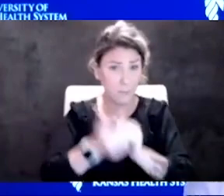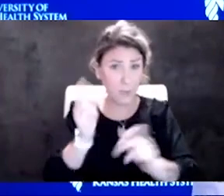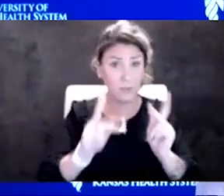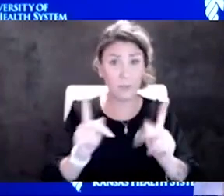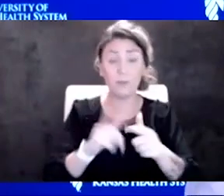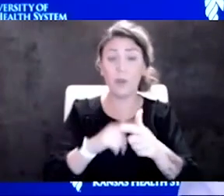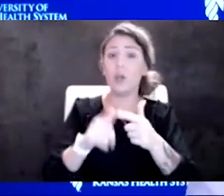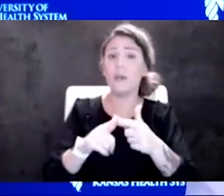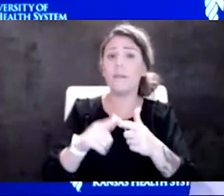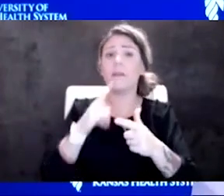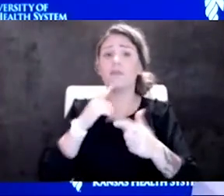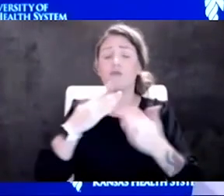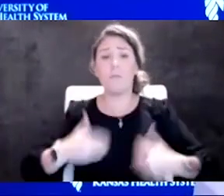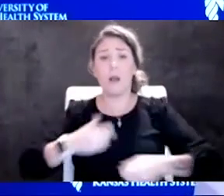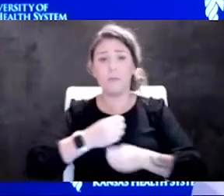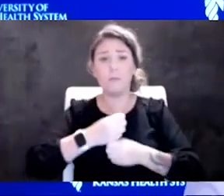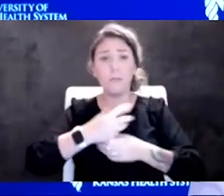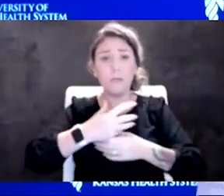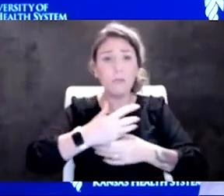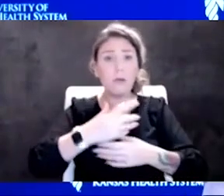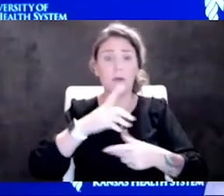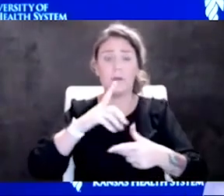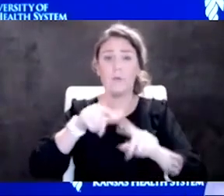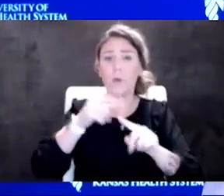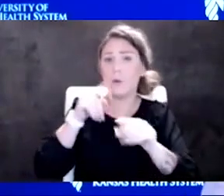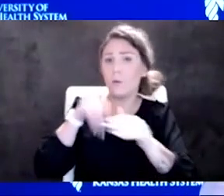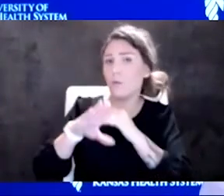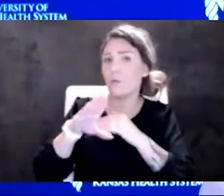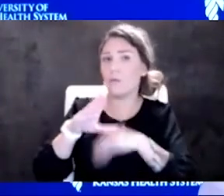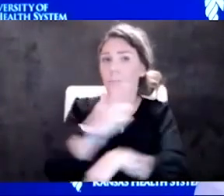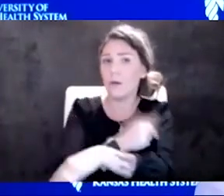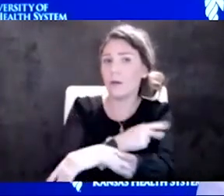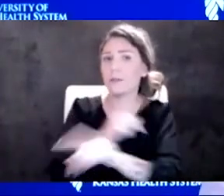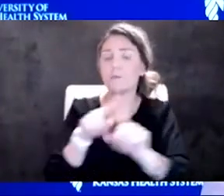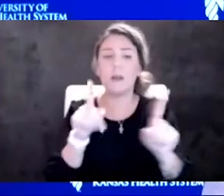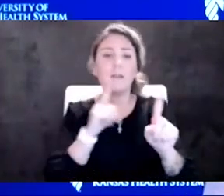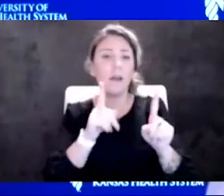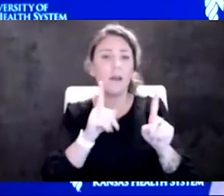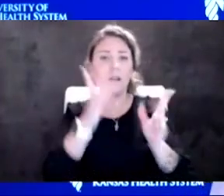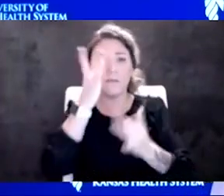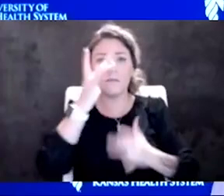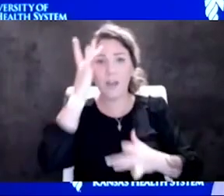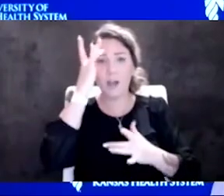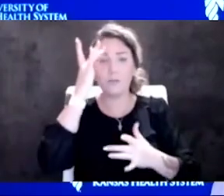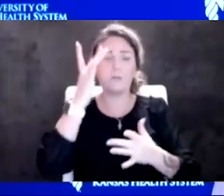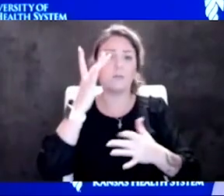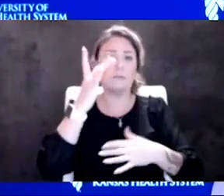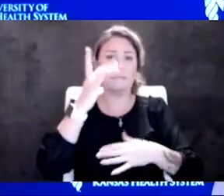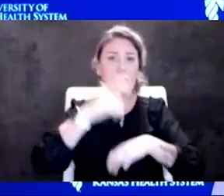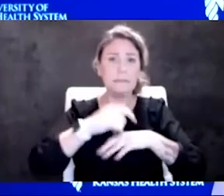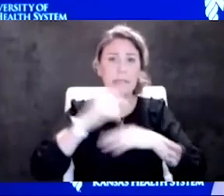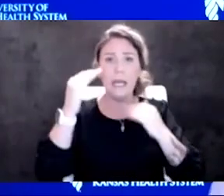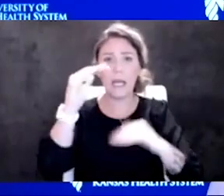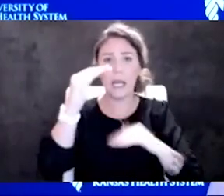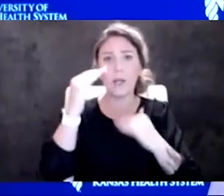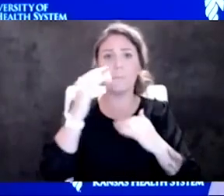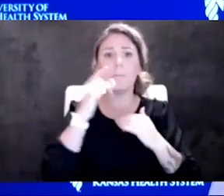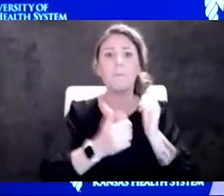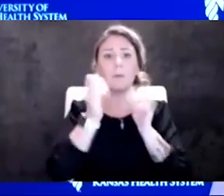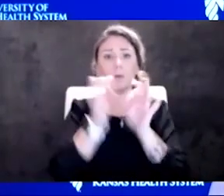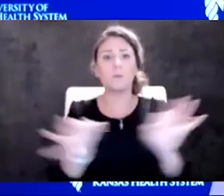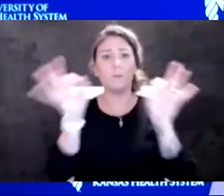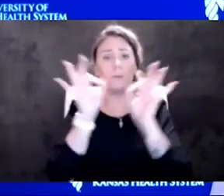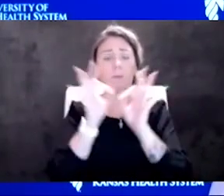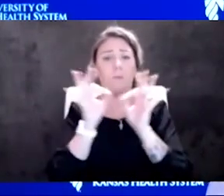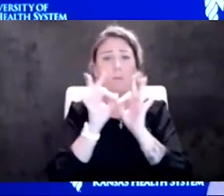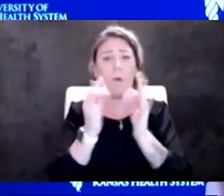stage and that's when people start coming to the hospital. But getting in that viral stage is going to be the main important factor here. And so that's